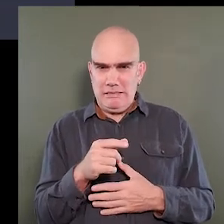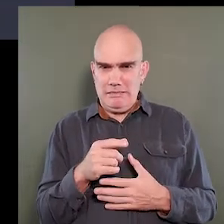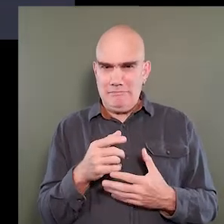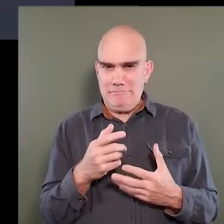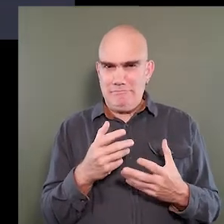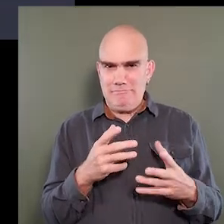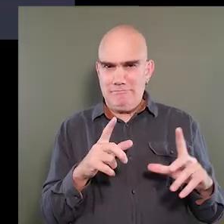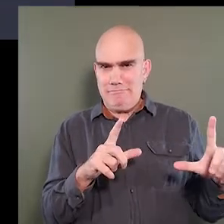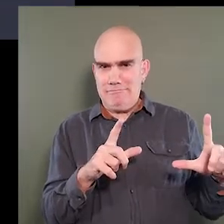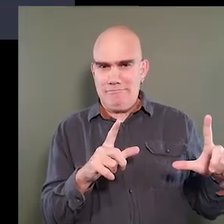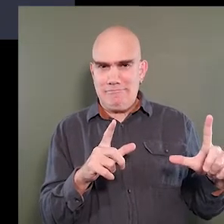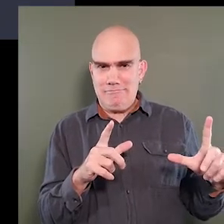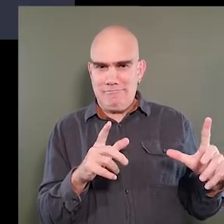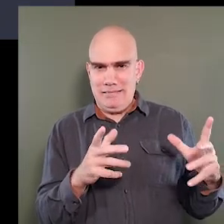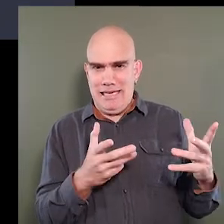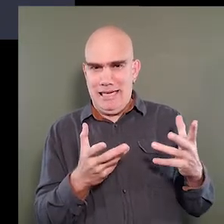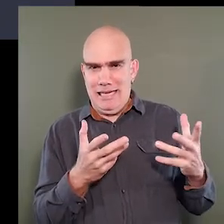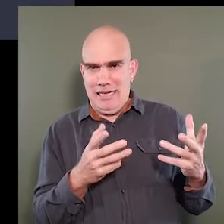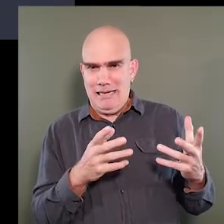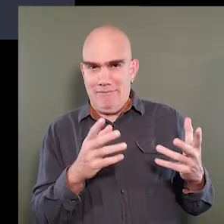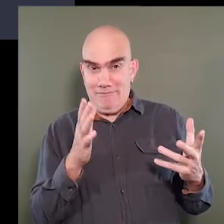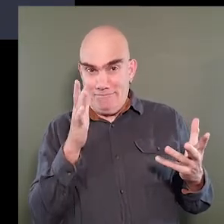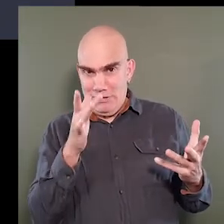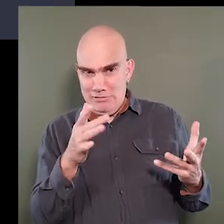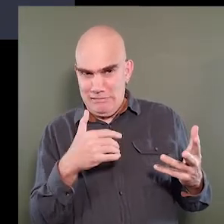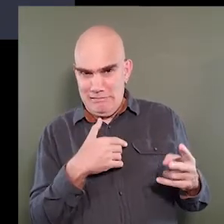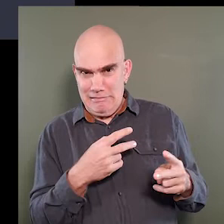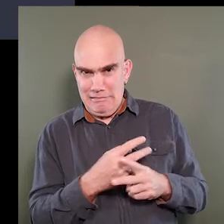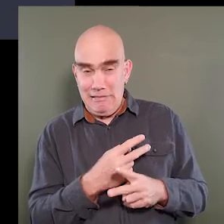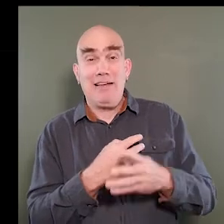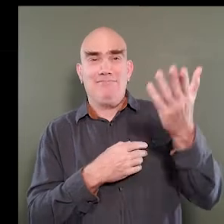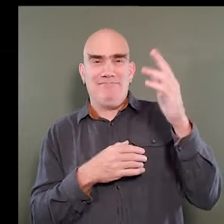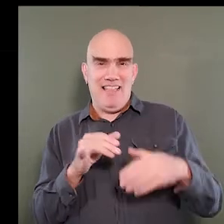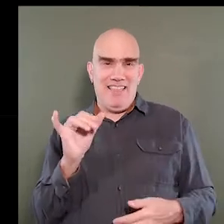stop sharing my screen, eventually.